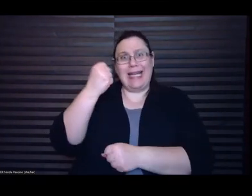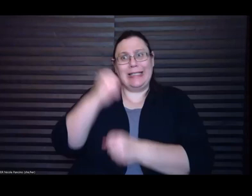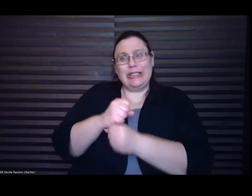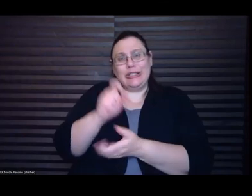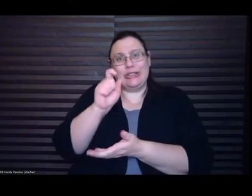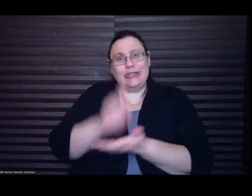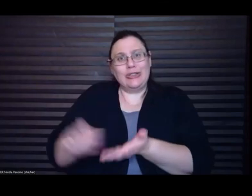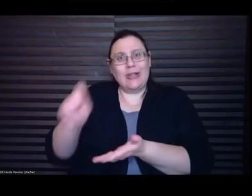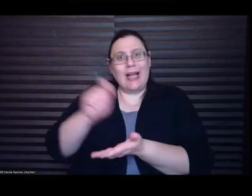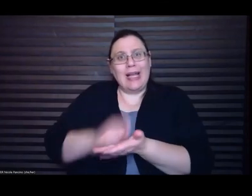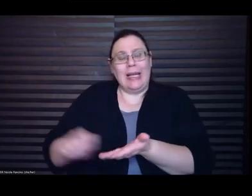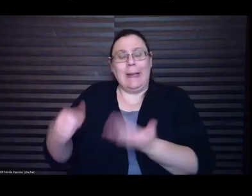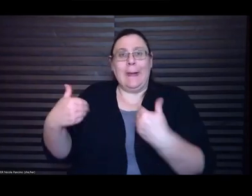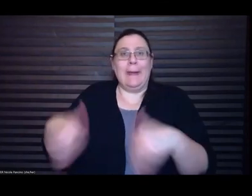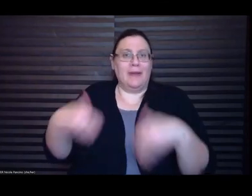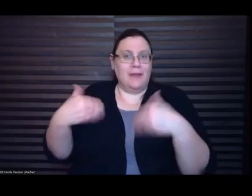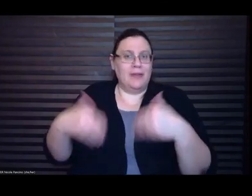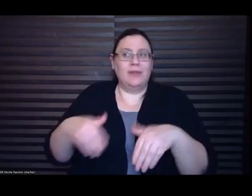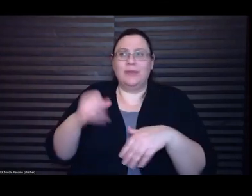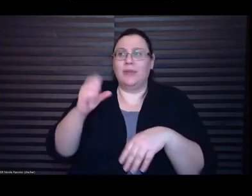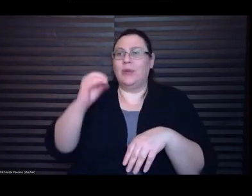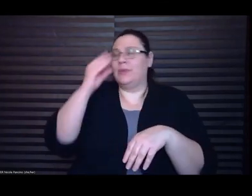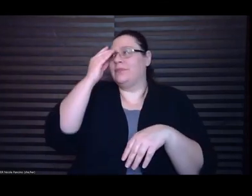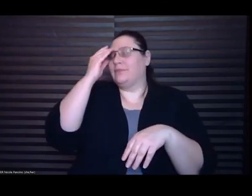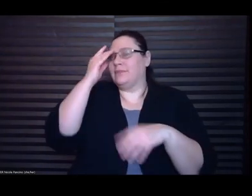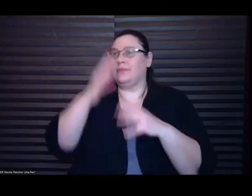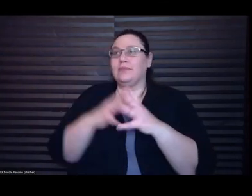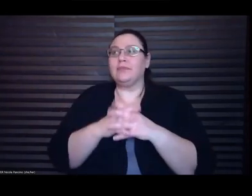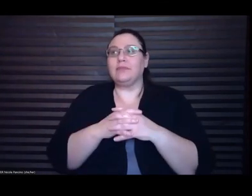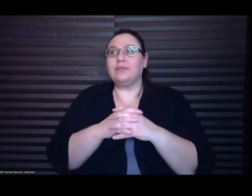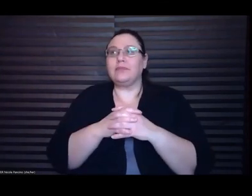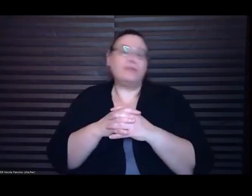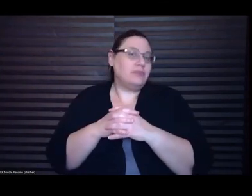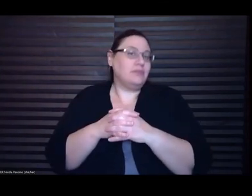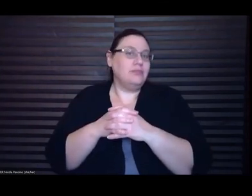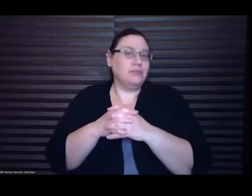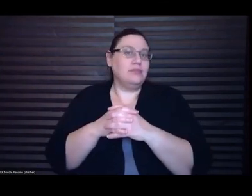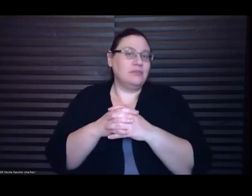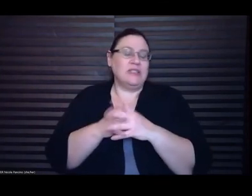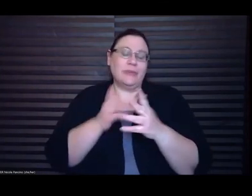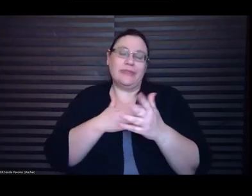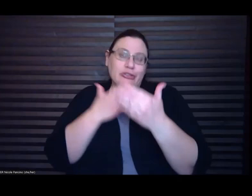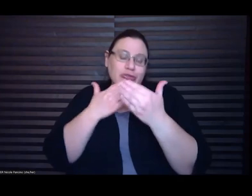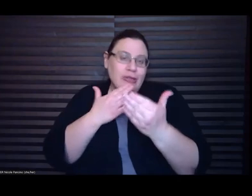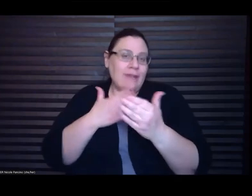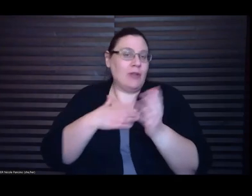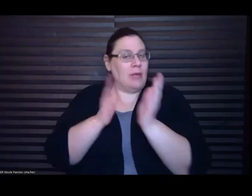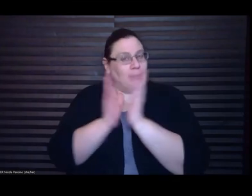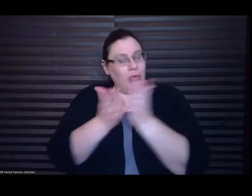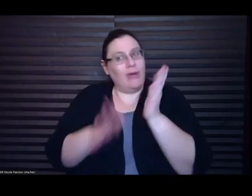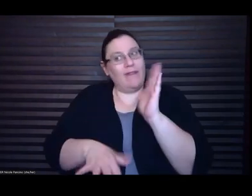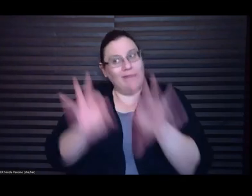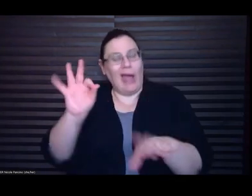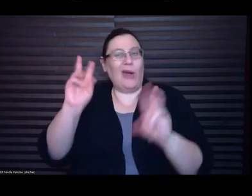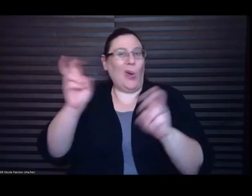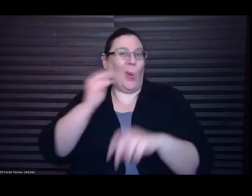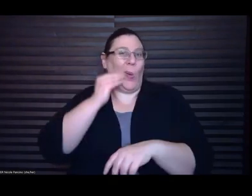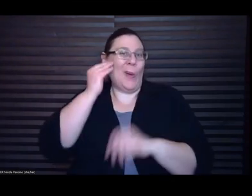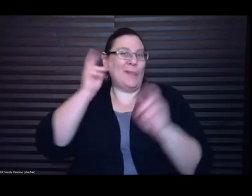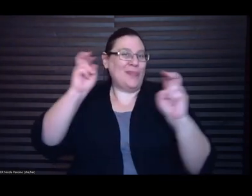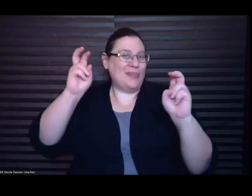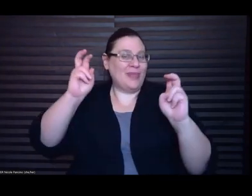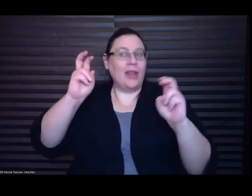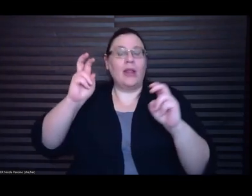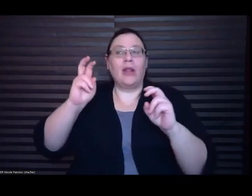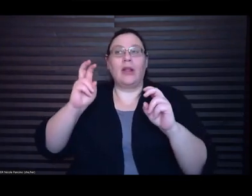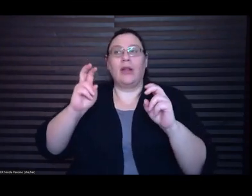yeah I was so grateful that my book found a home that really did value short